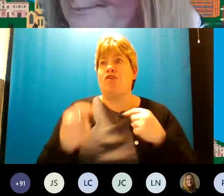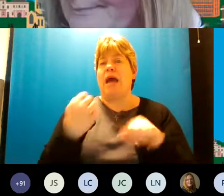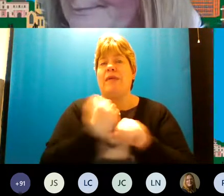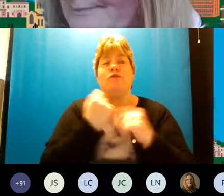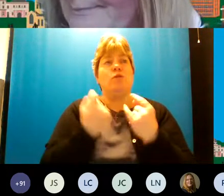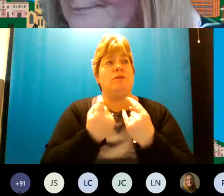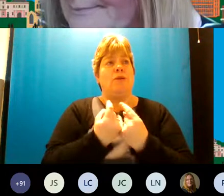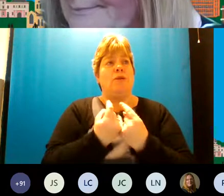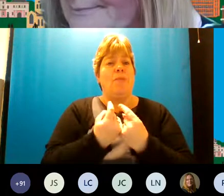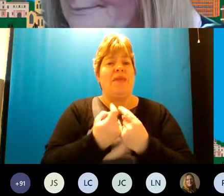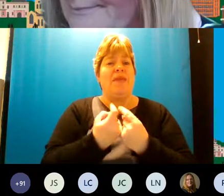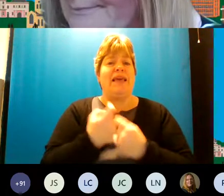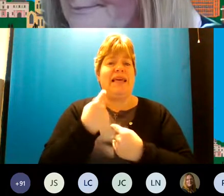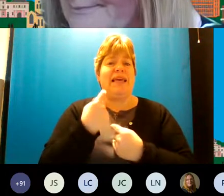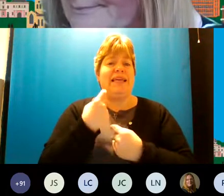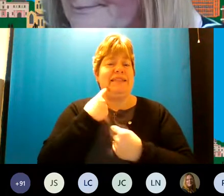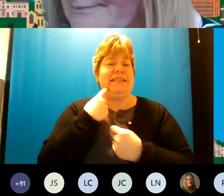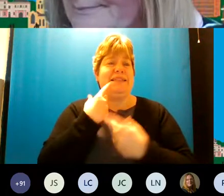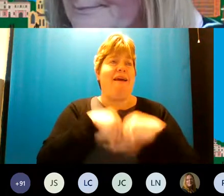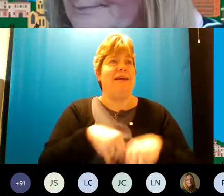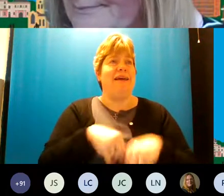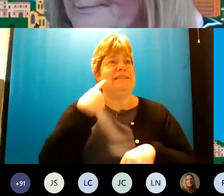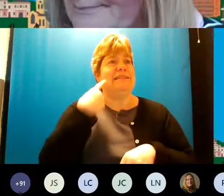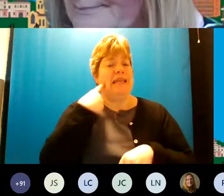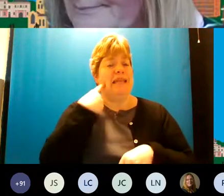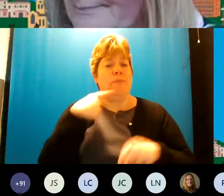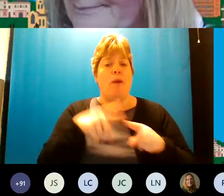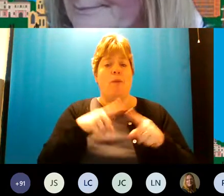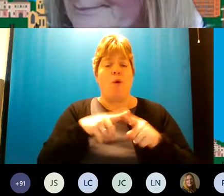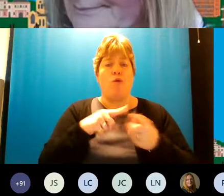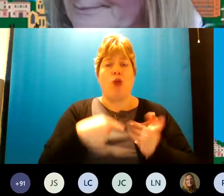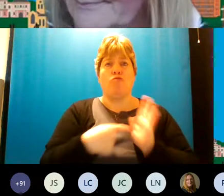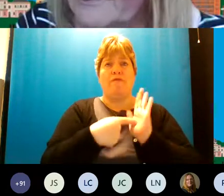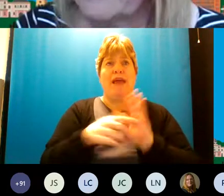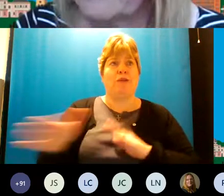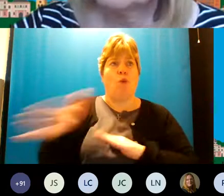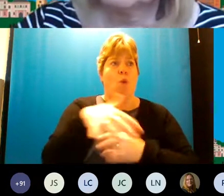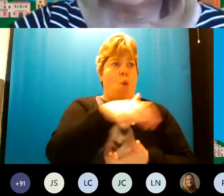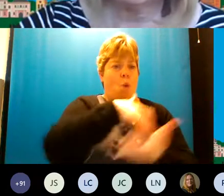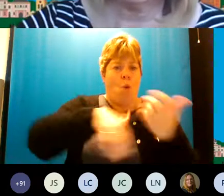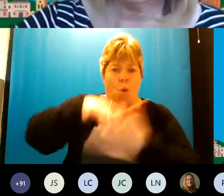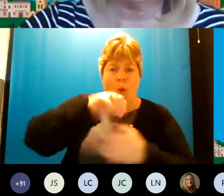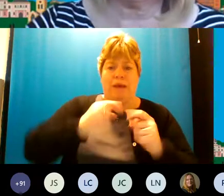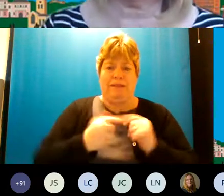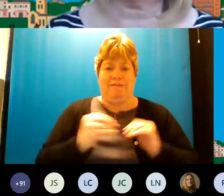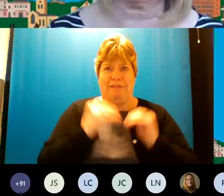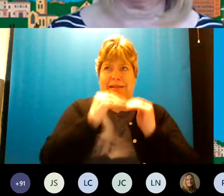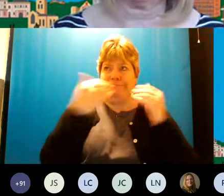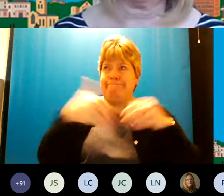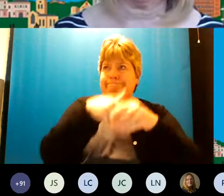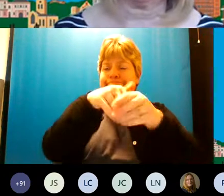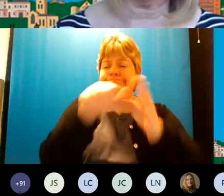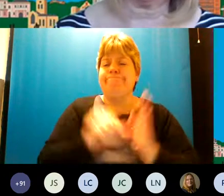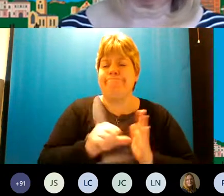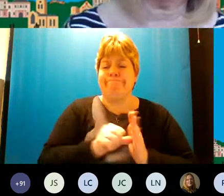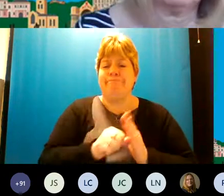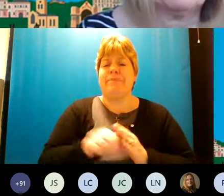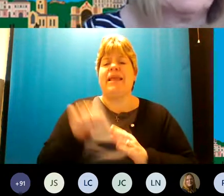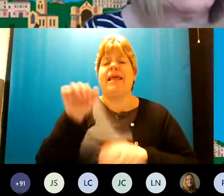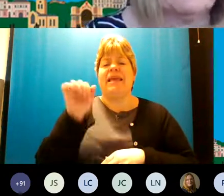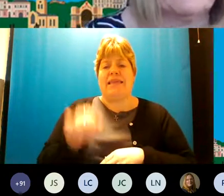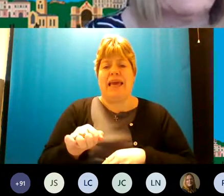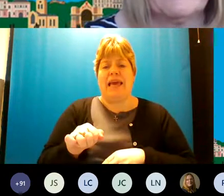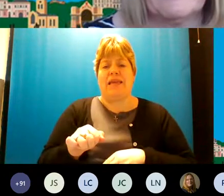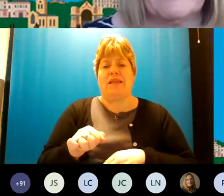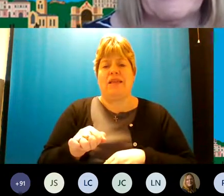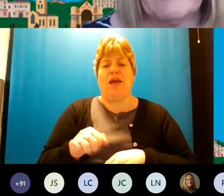that is easily digestible and simple but then also reflecting all the different complexities and levels that you want to bring to things so yes we we do